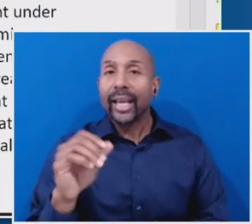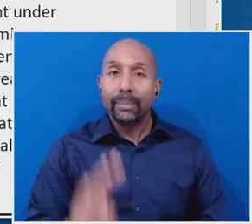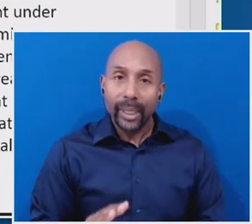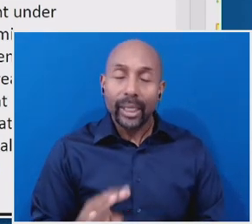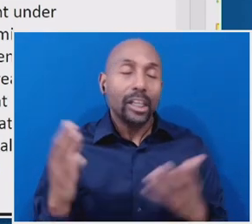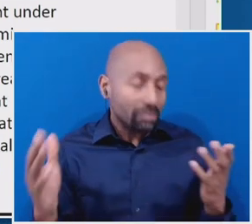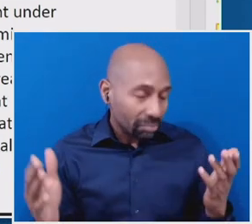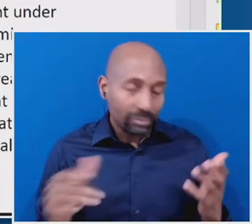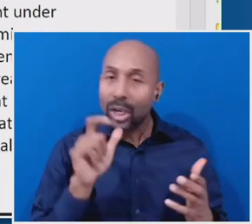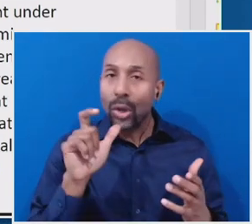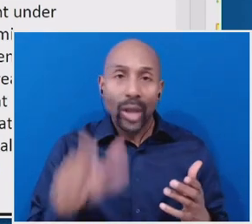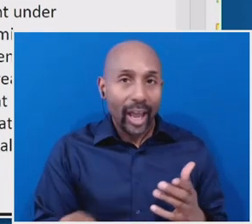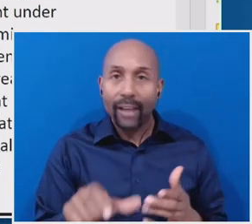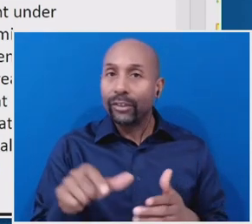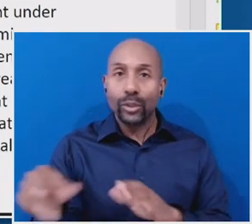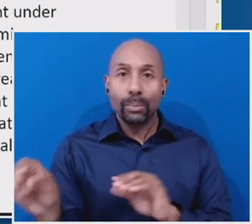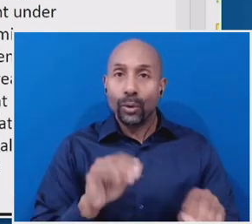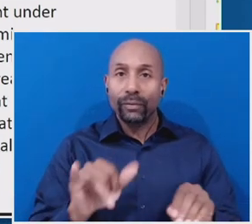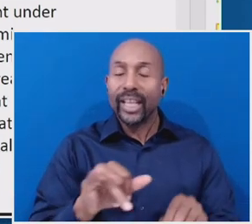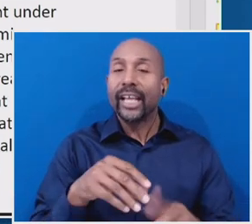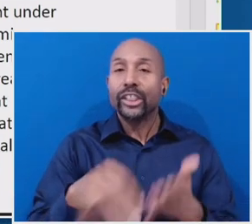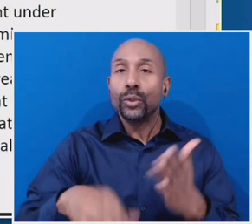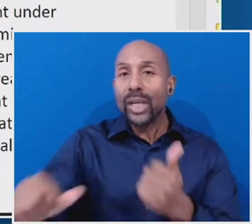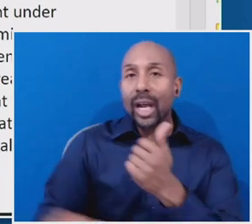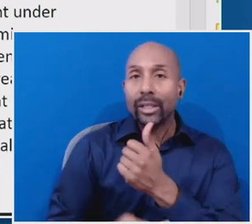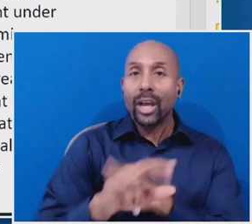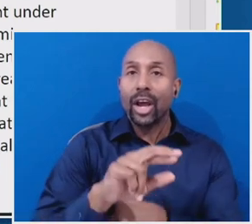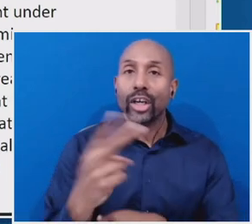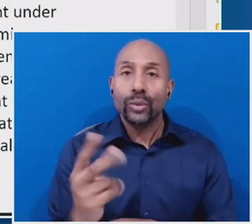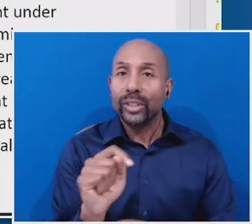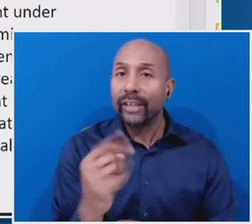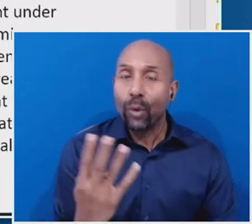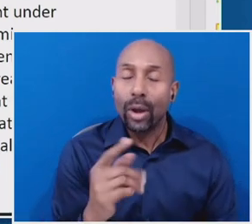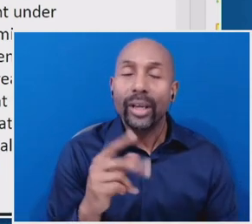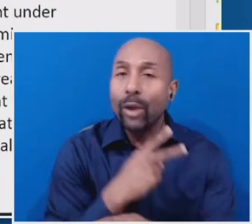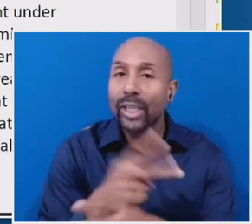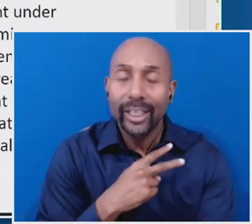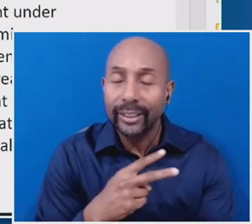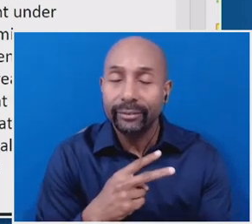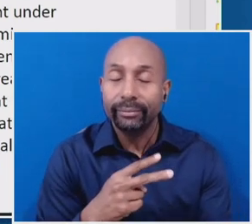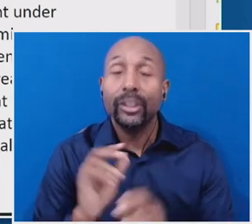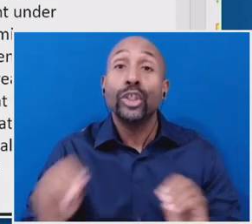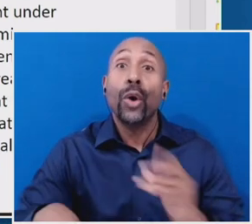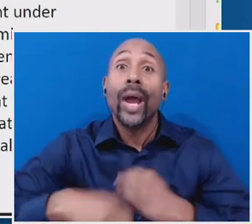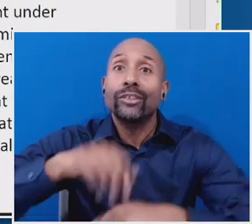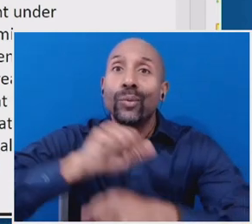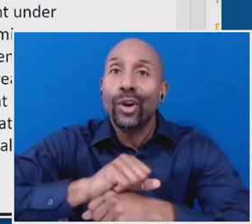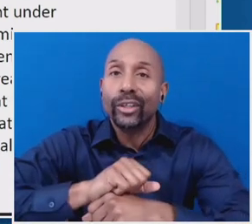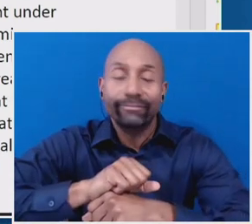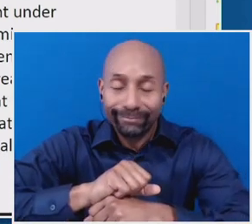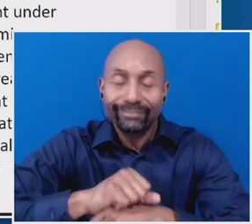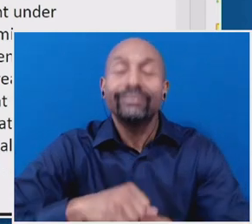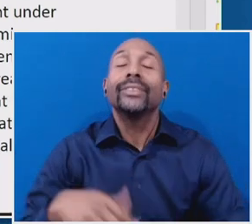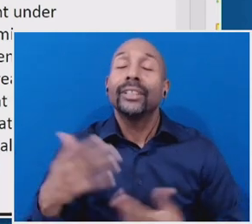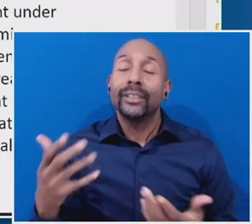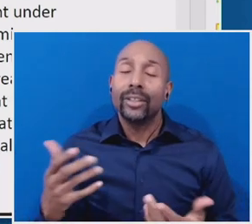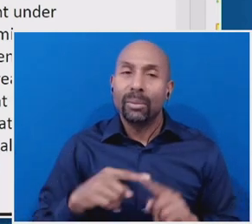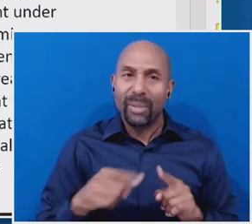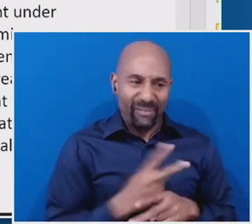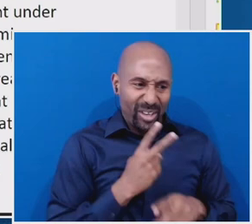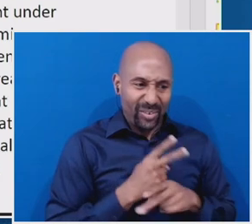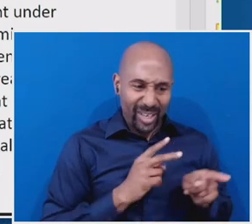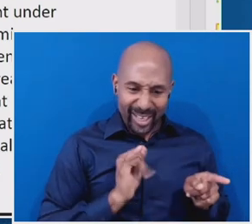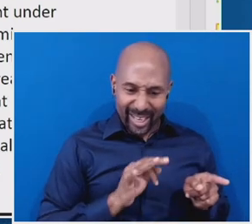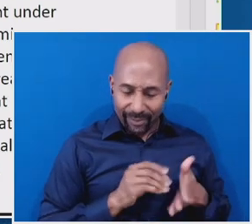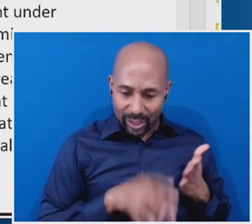R3-T4, you know, immediately without having to do any other work. On the other hand, figuring out whether students completed 49% or more